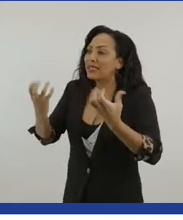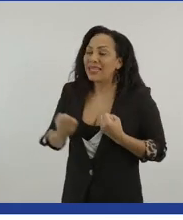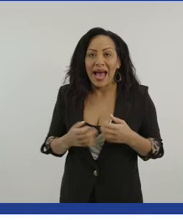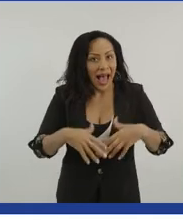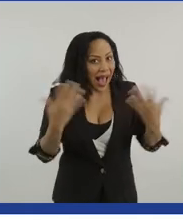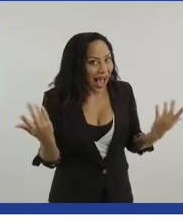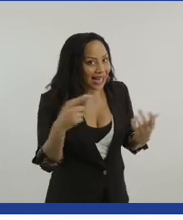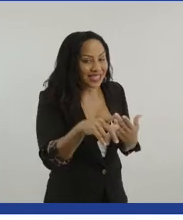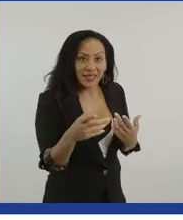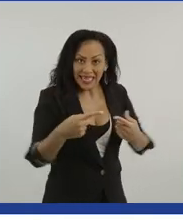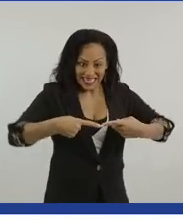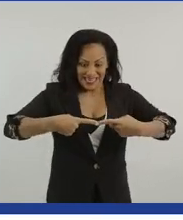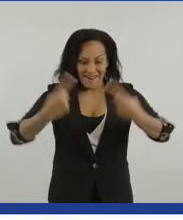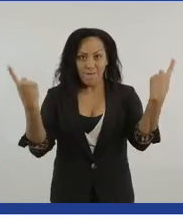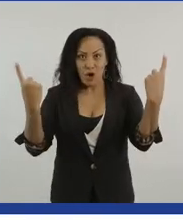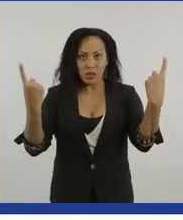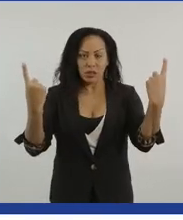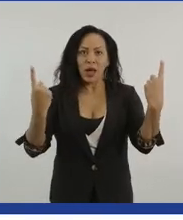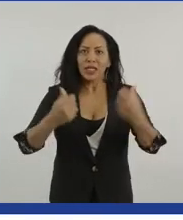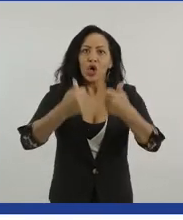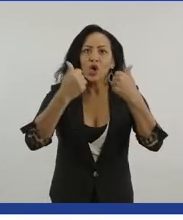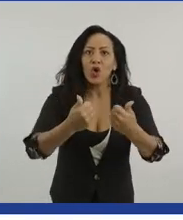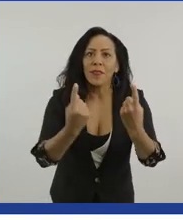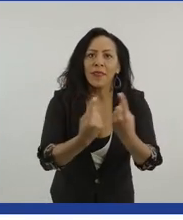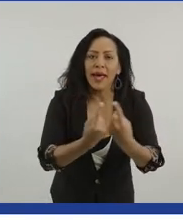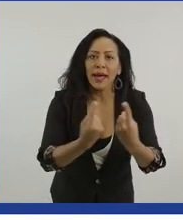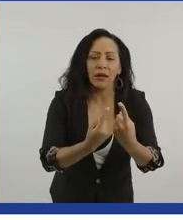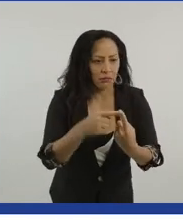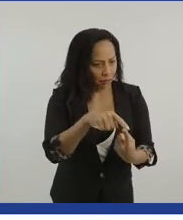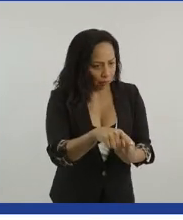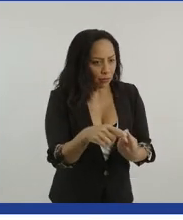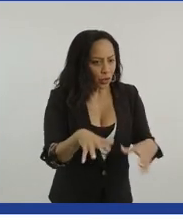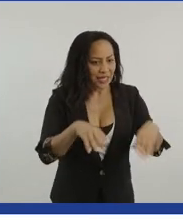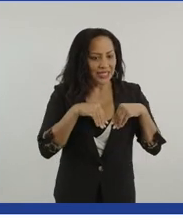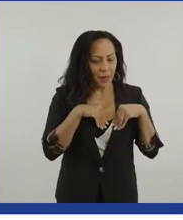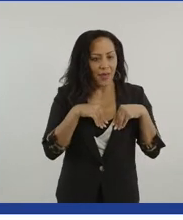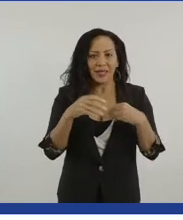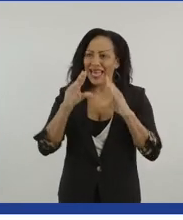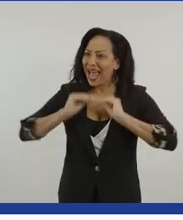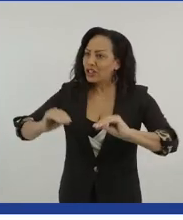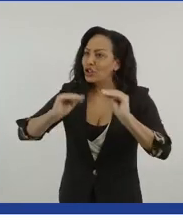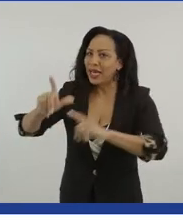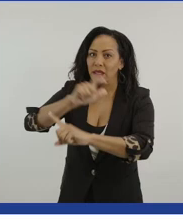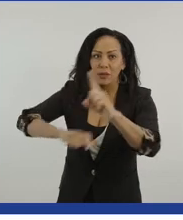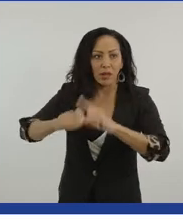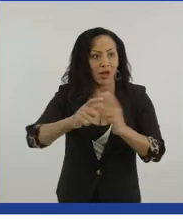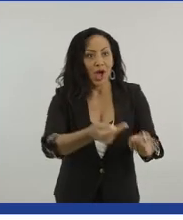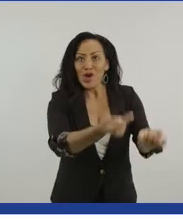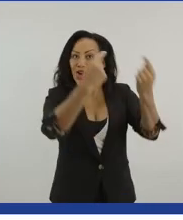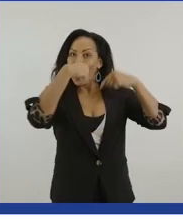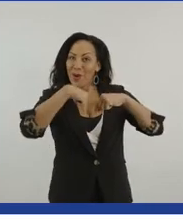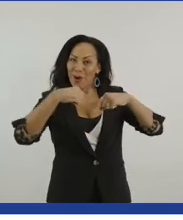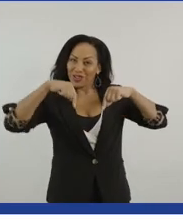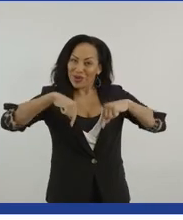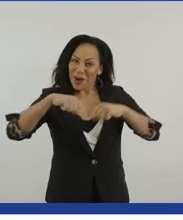I think embrace being different, um, educate the community around you. Obviously come along on in June to my event. It'd be great to